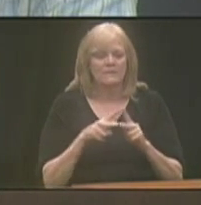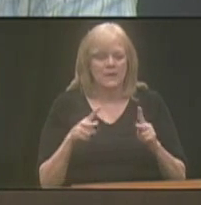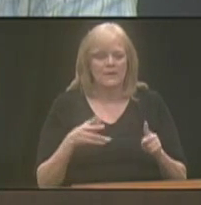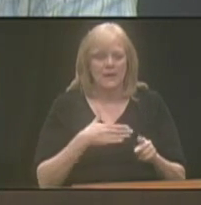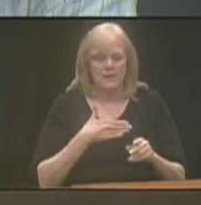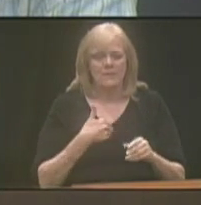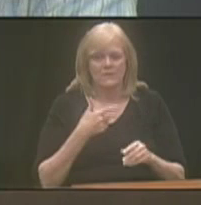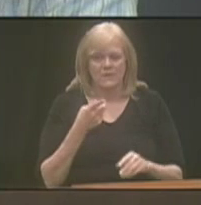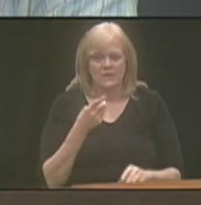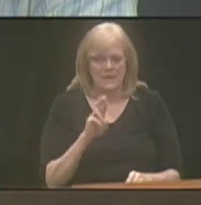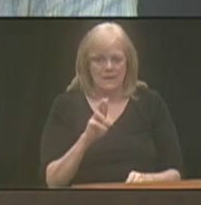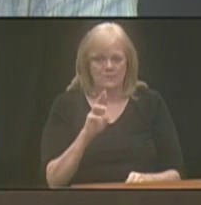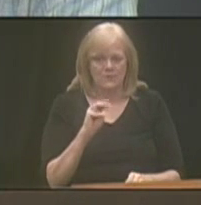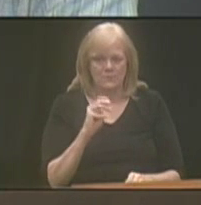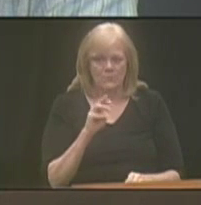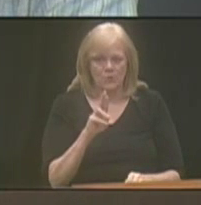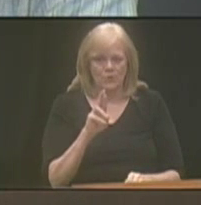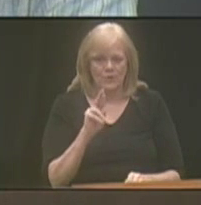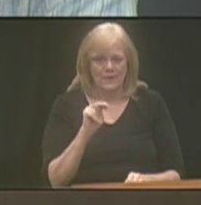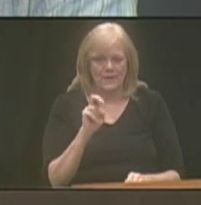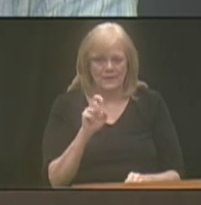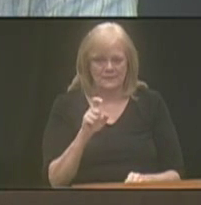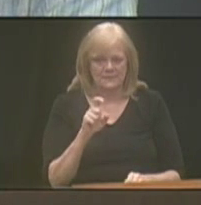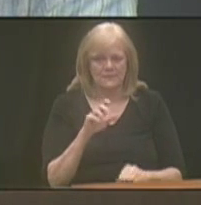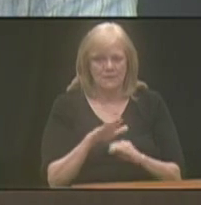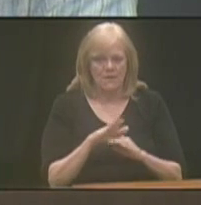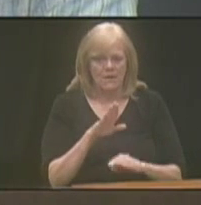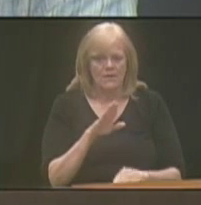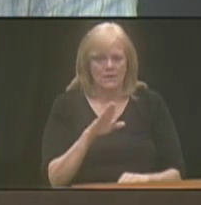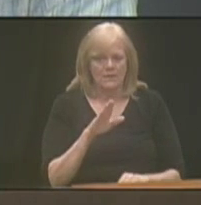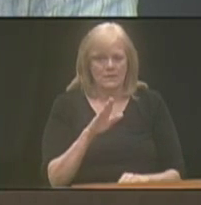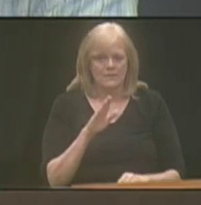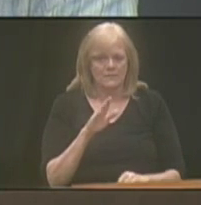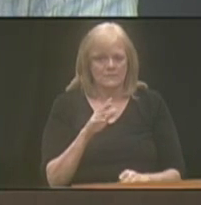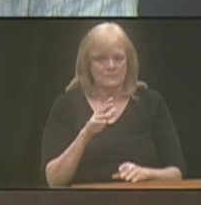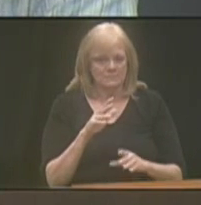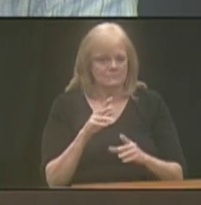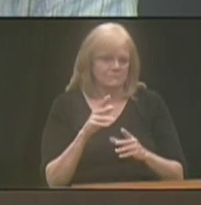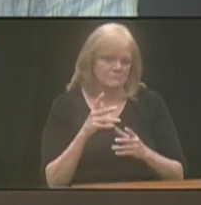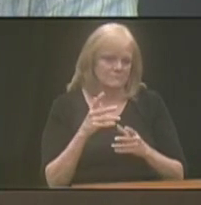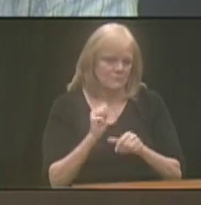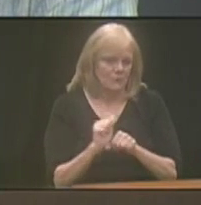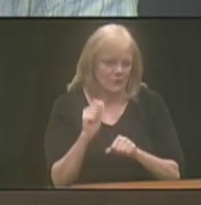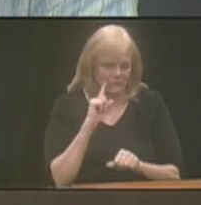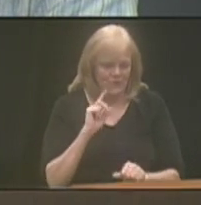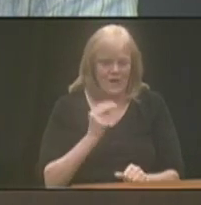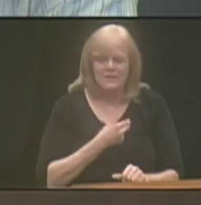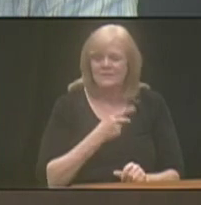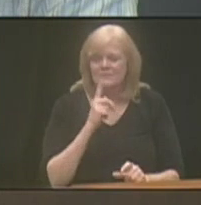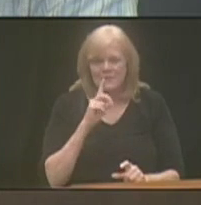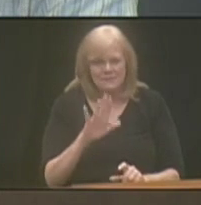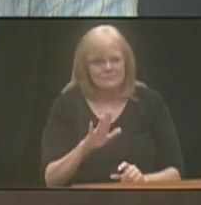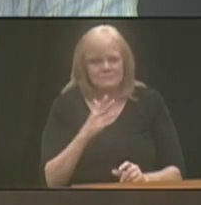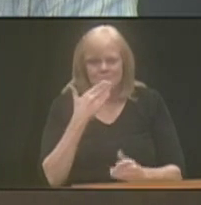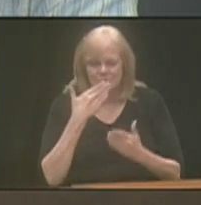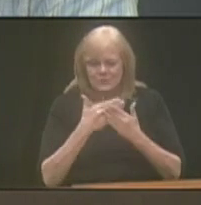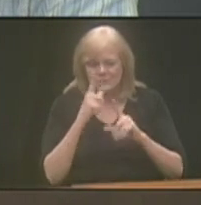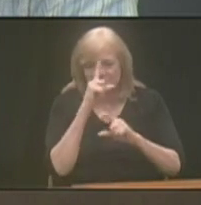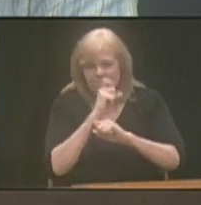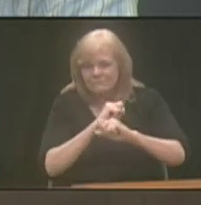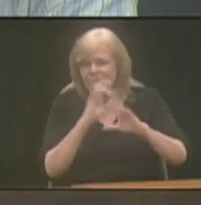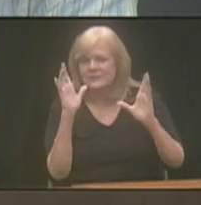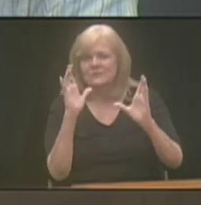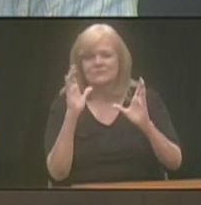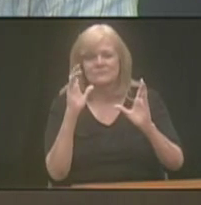very happy to have Dr. Mernix on board. He's a real visionary and is really moving